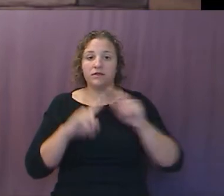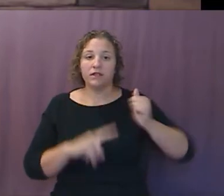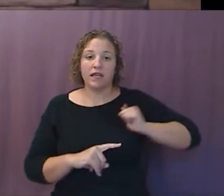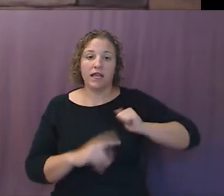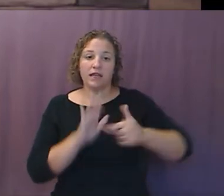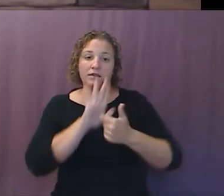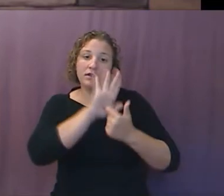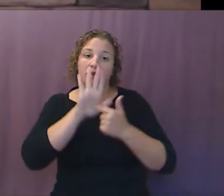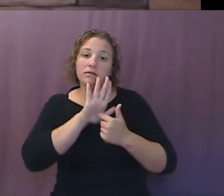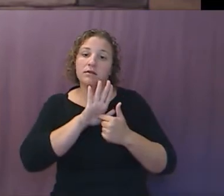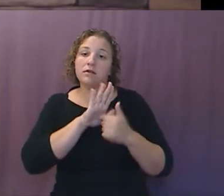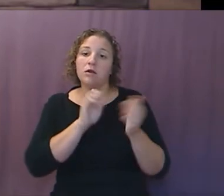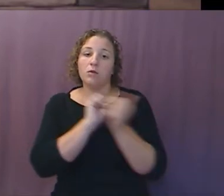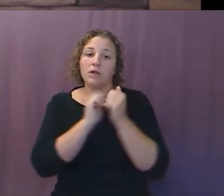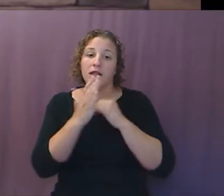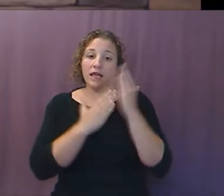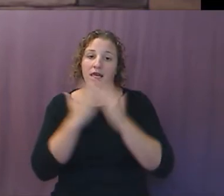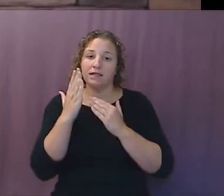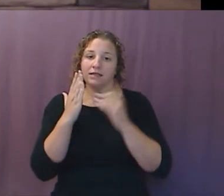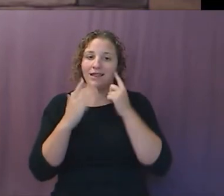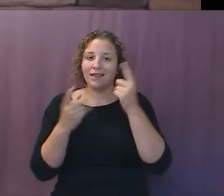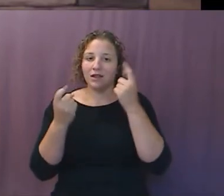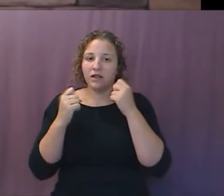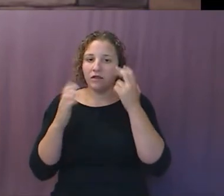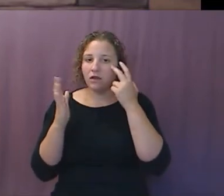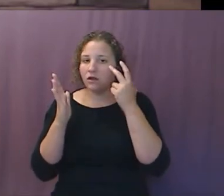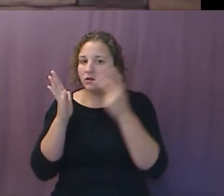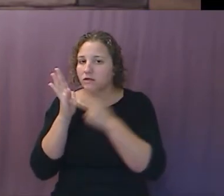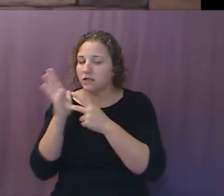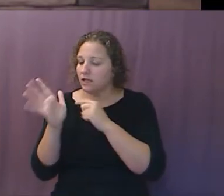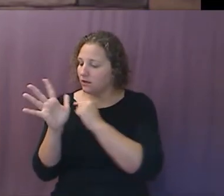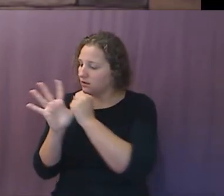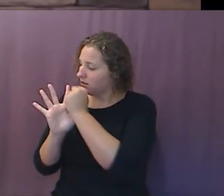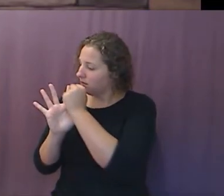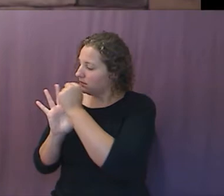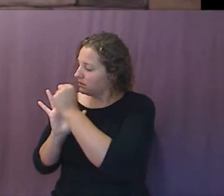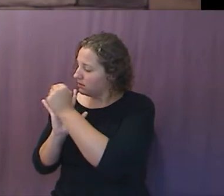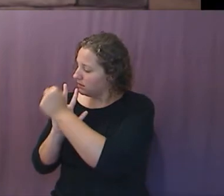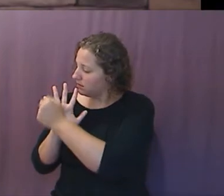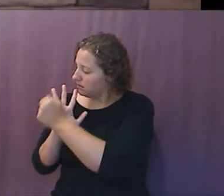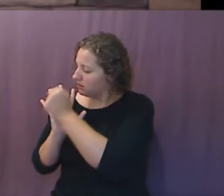explains Paihota. They're also giving us access to their fingerprint patterns,